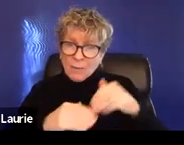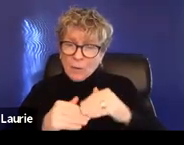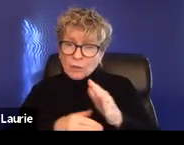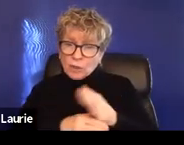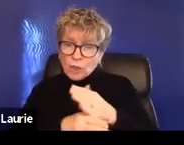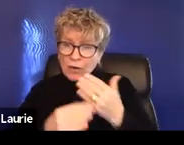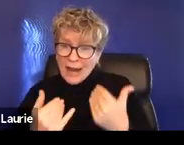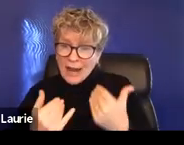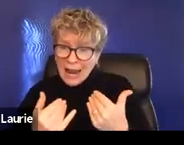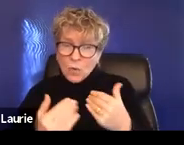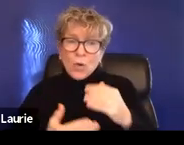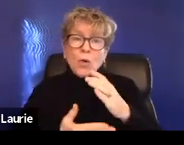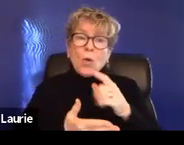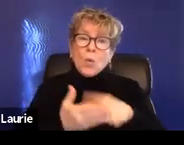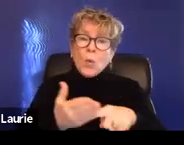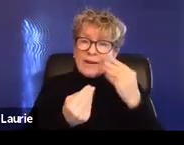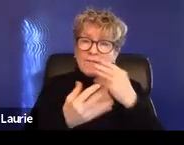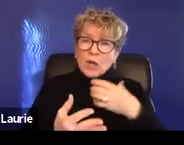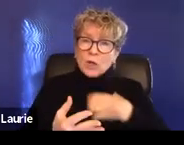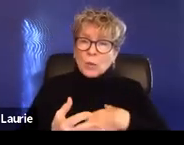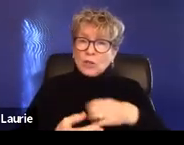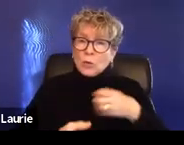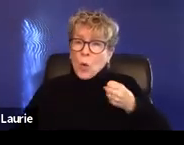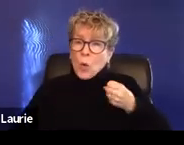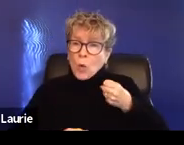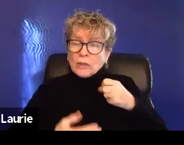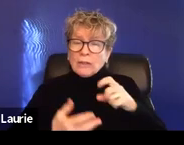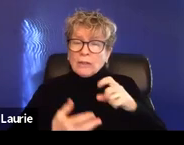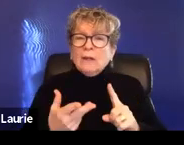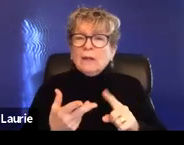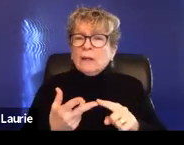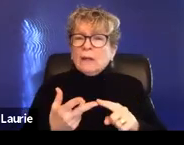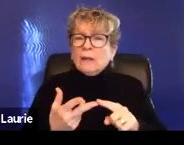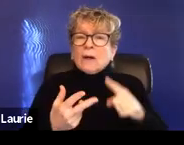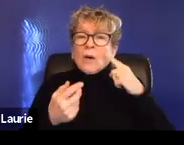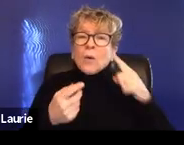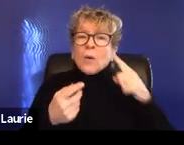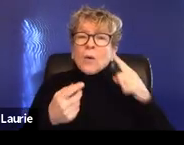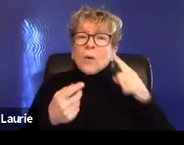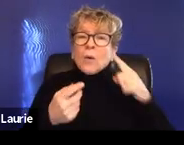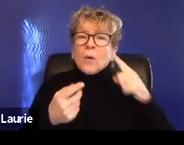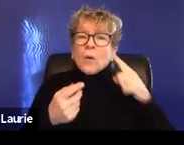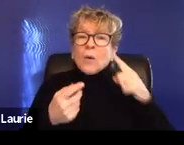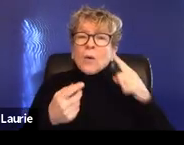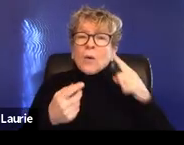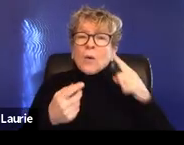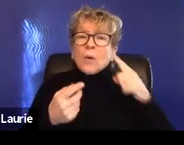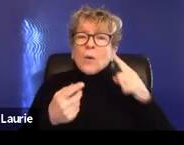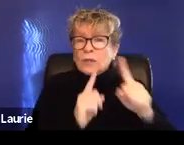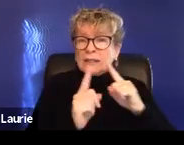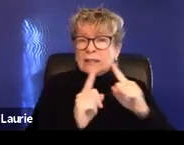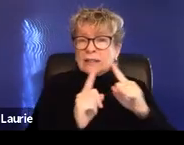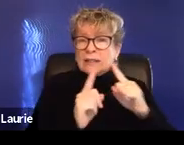comfortable sharing? A lot of times in family law, if you're bringing up domestic violence or sexual assault, um,